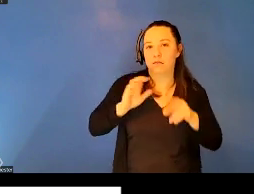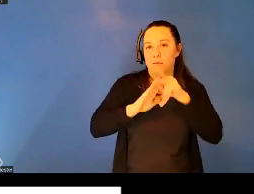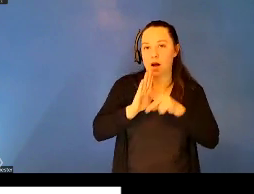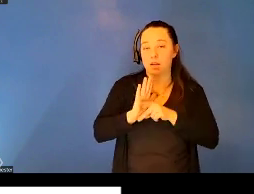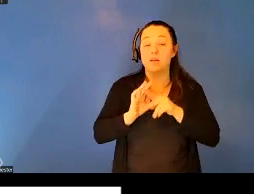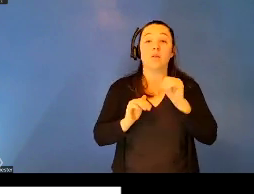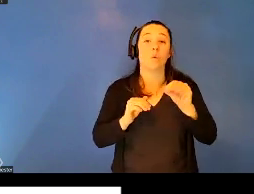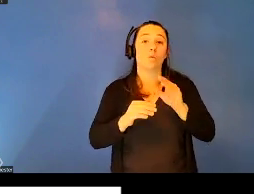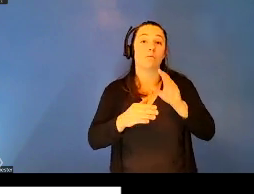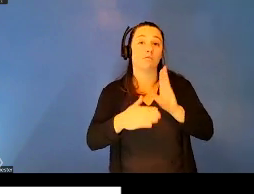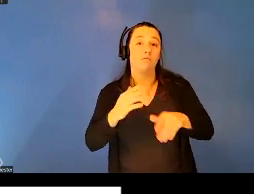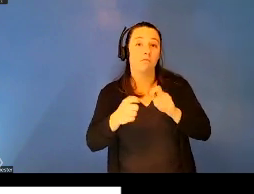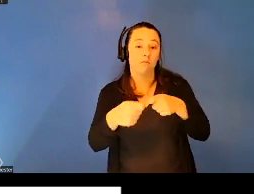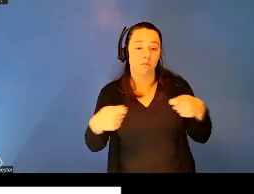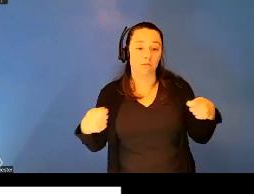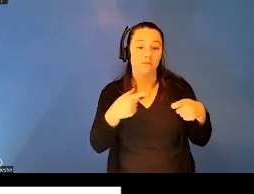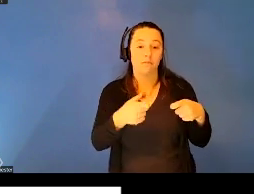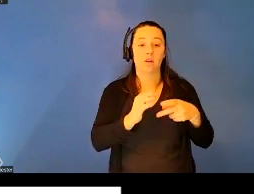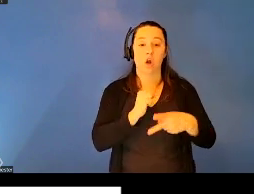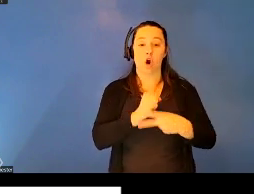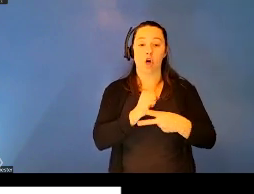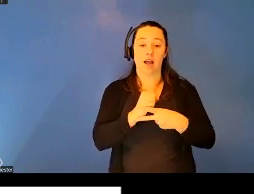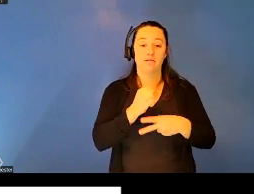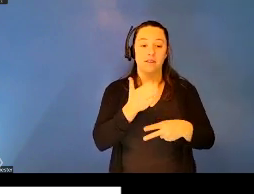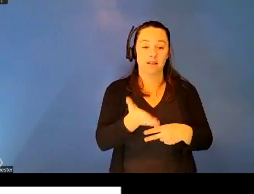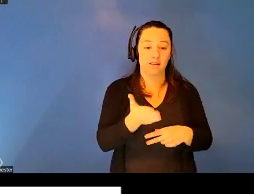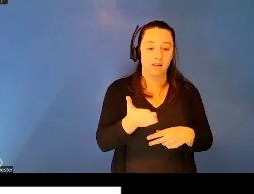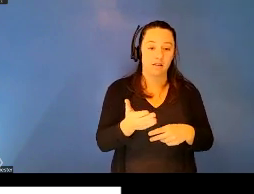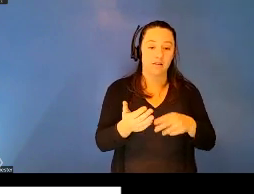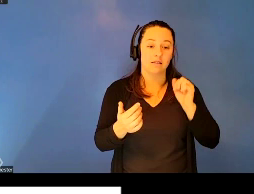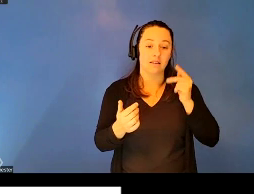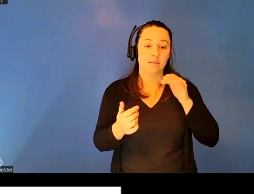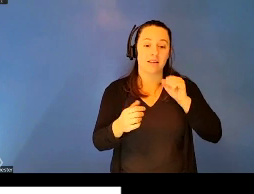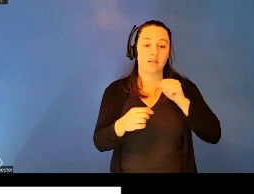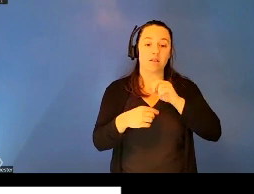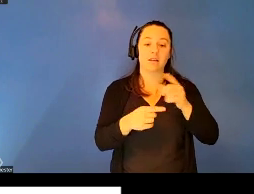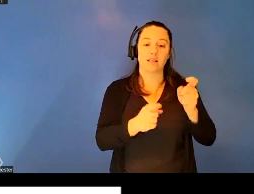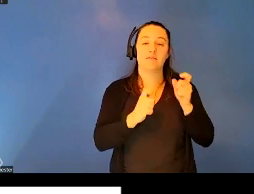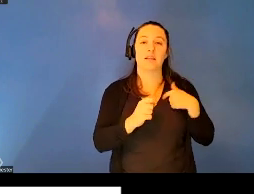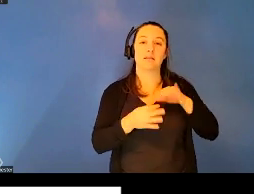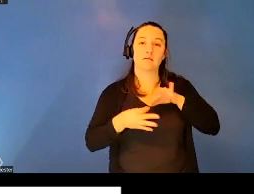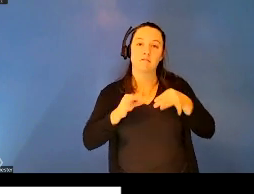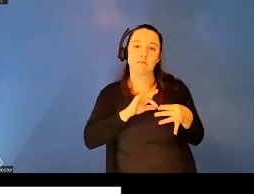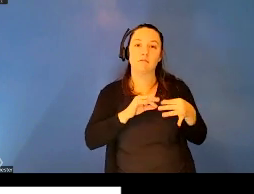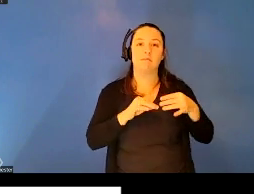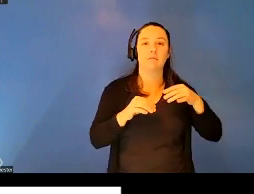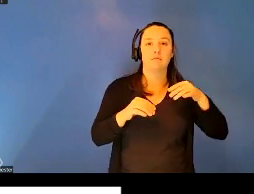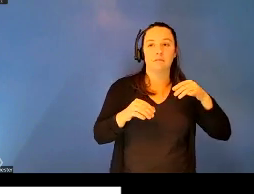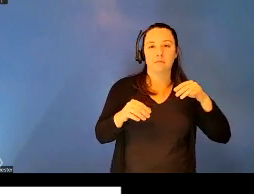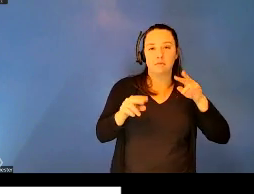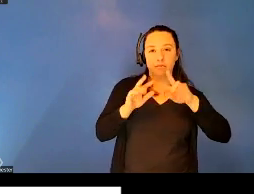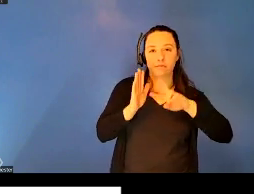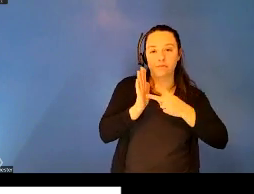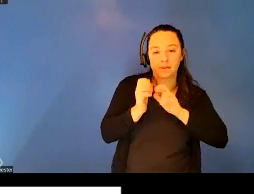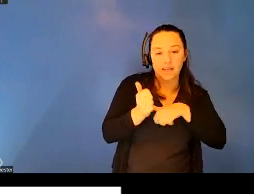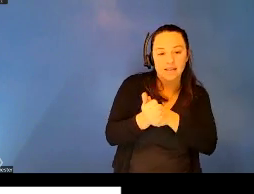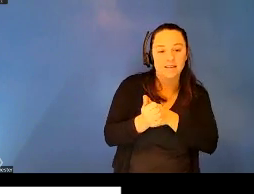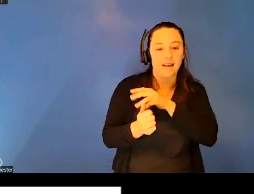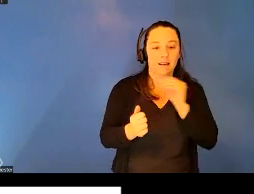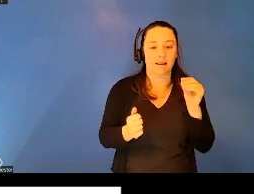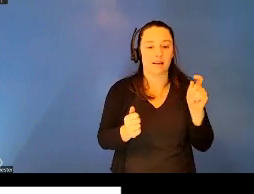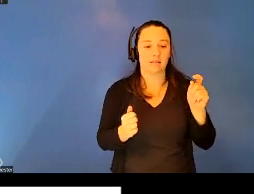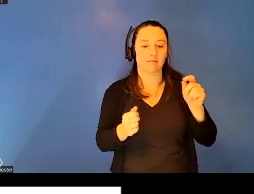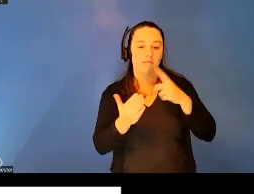archives are spaces which gives us insight into these discourses, the ways in which dominant narratives are framed, and also expose moments of